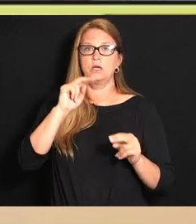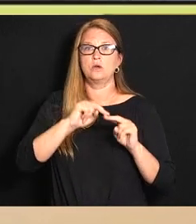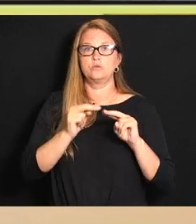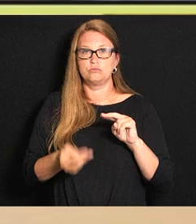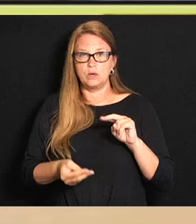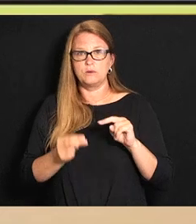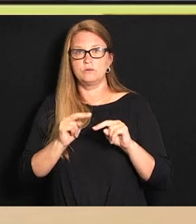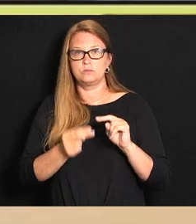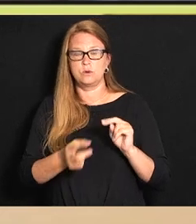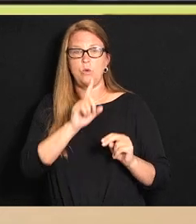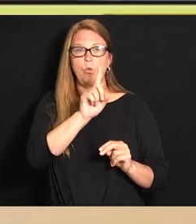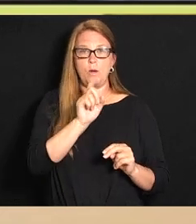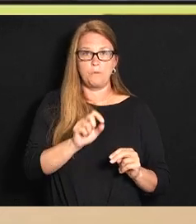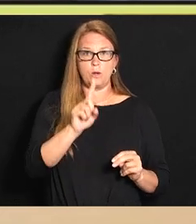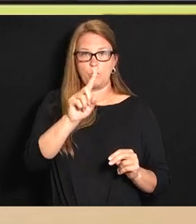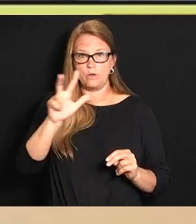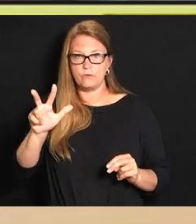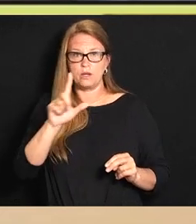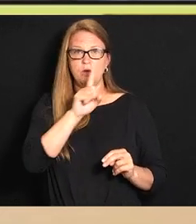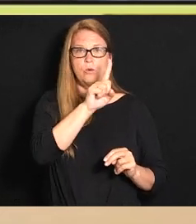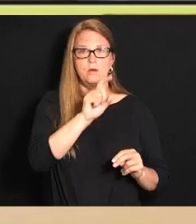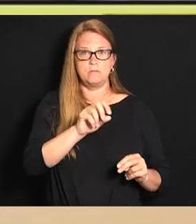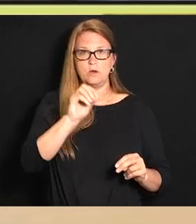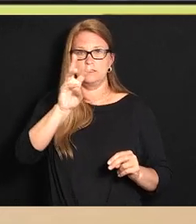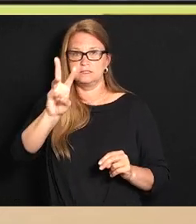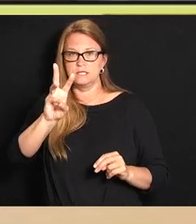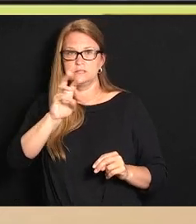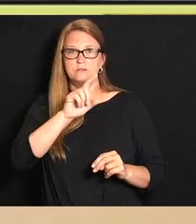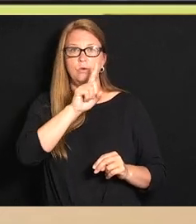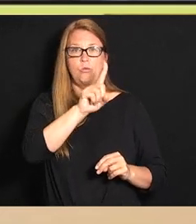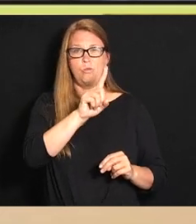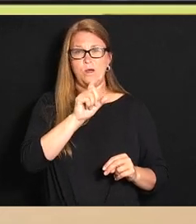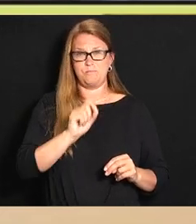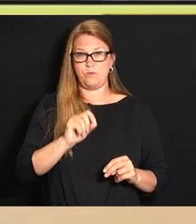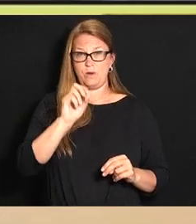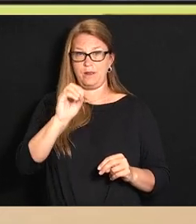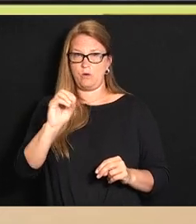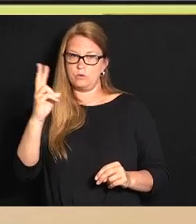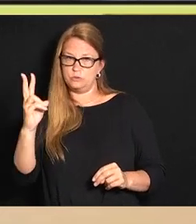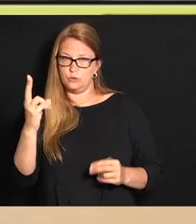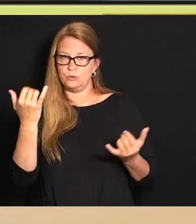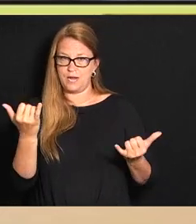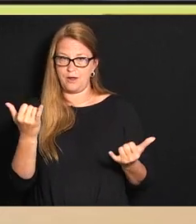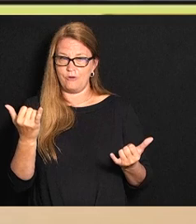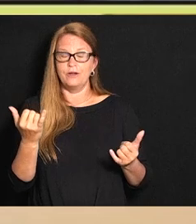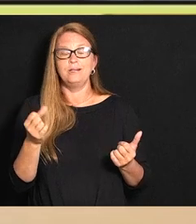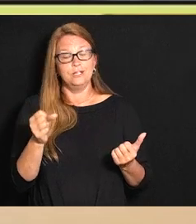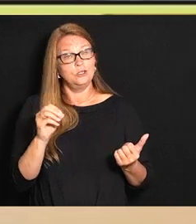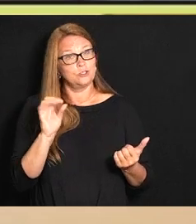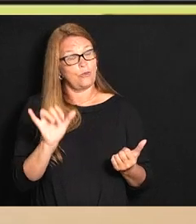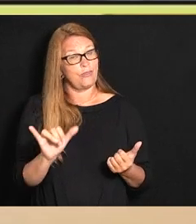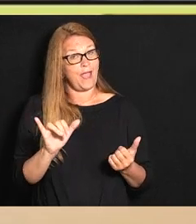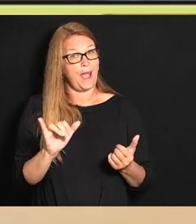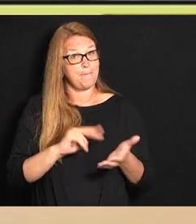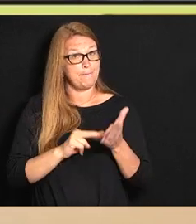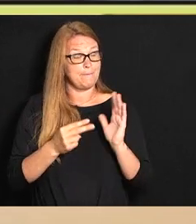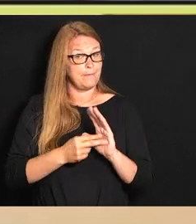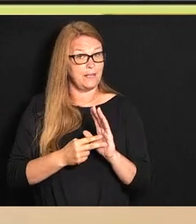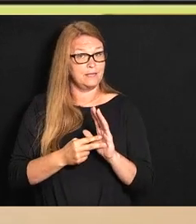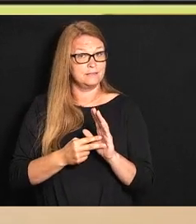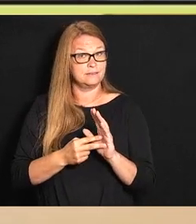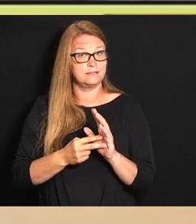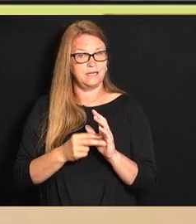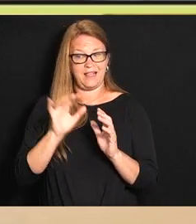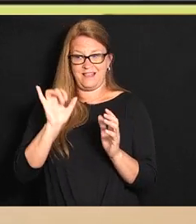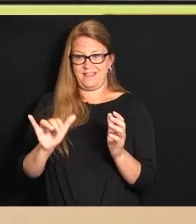.13 to 1.06 to today 1.02 and that implies that some of the